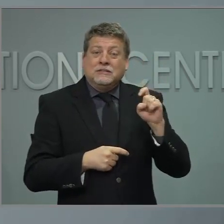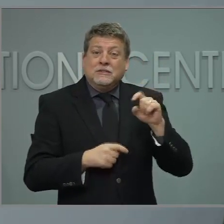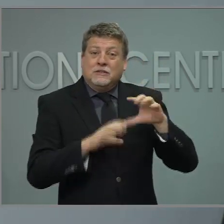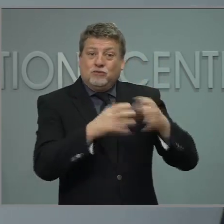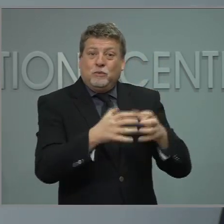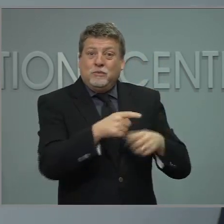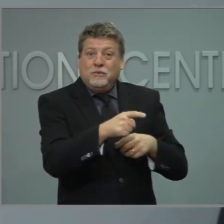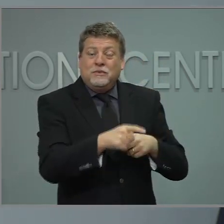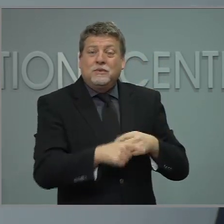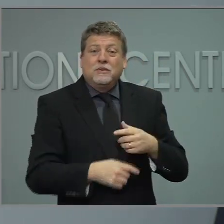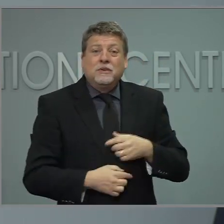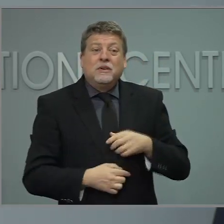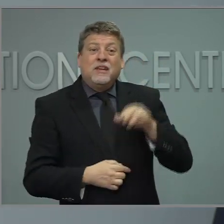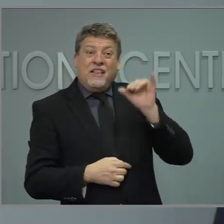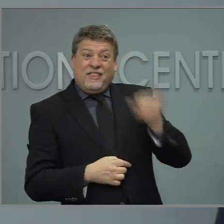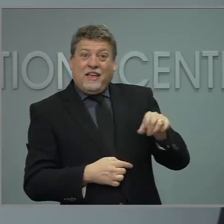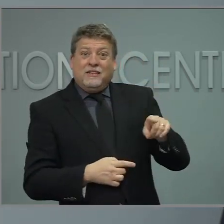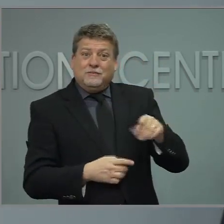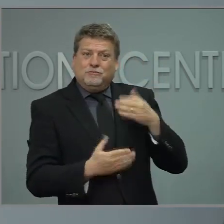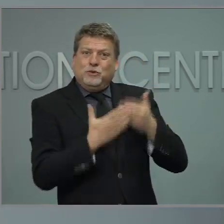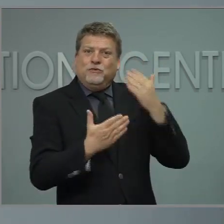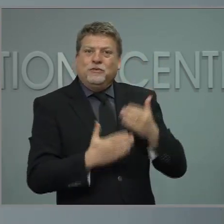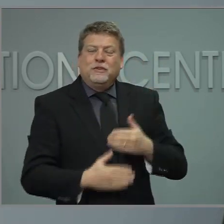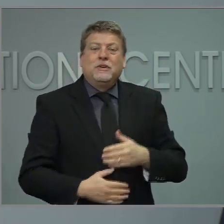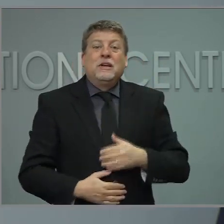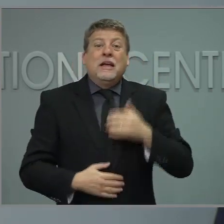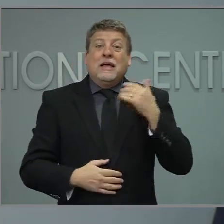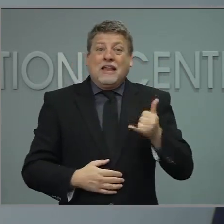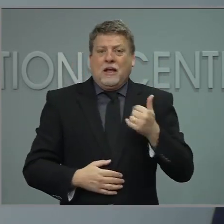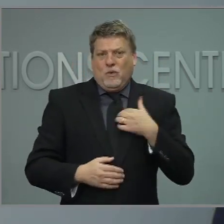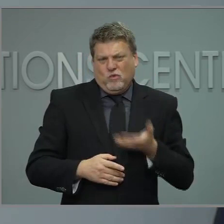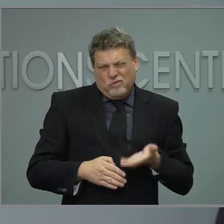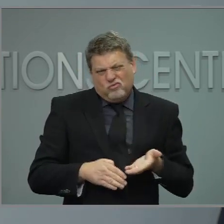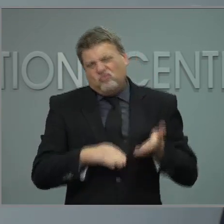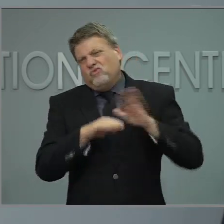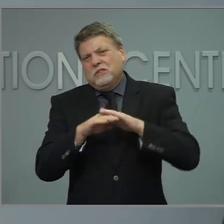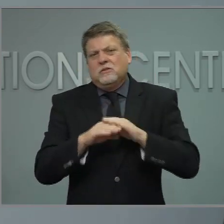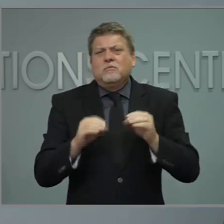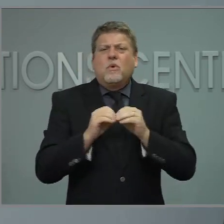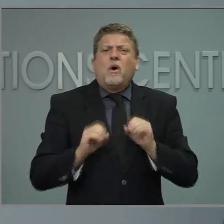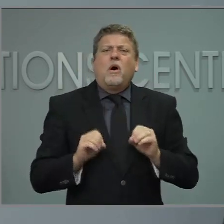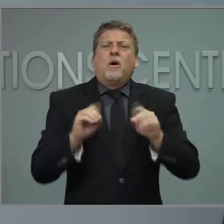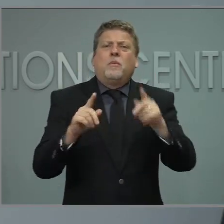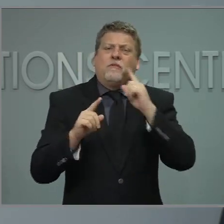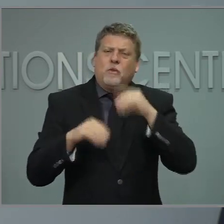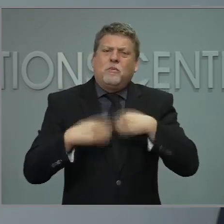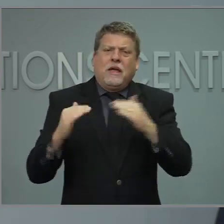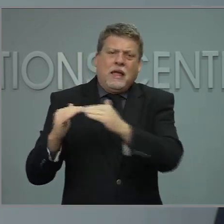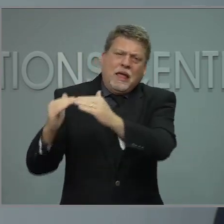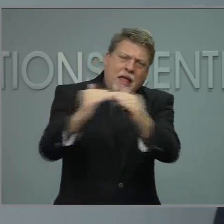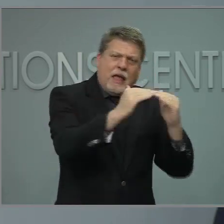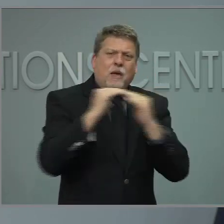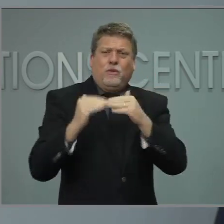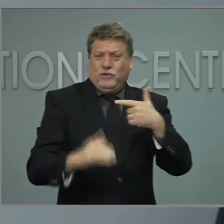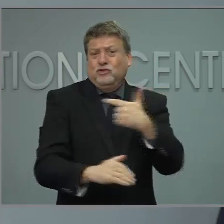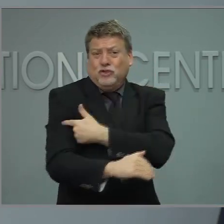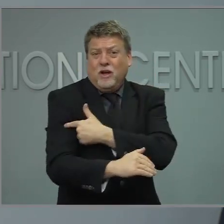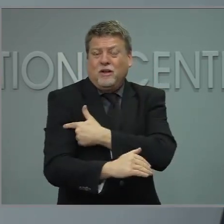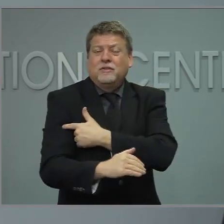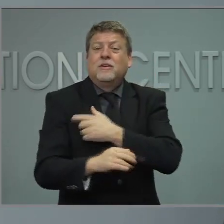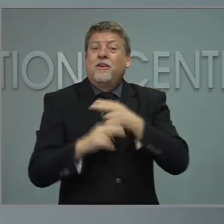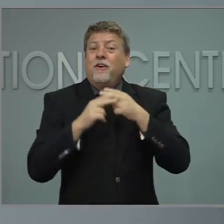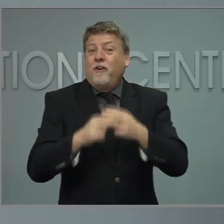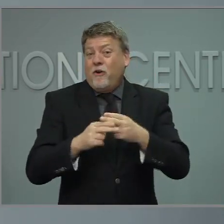public-private partnership to expand this work and the best practices across the state. It's a program called